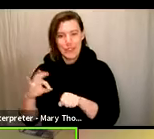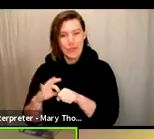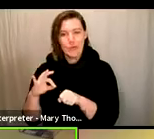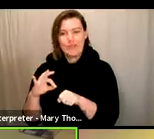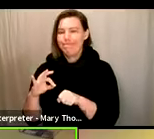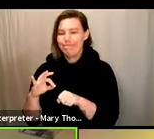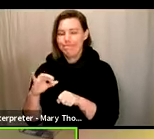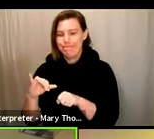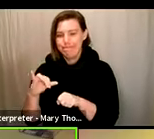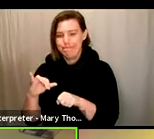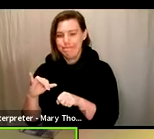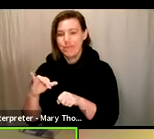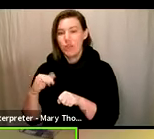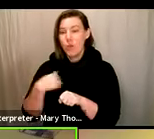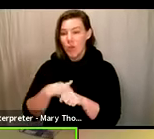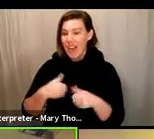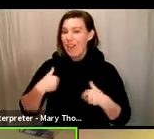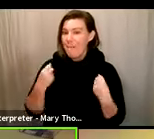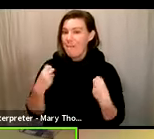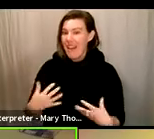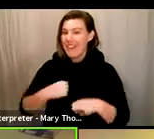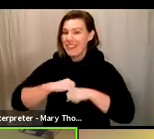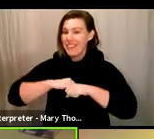Health and Social Security Administration.